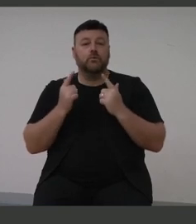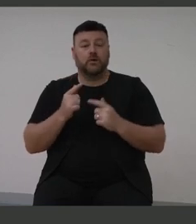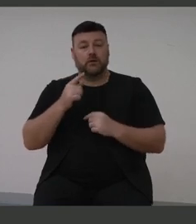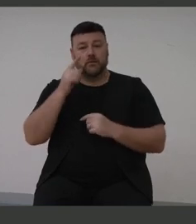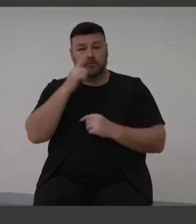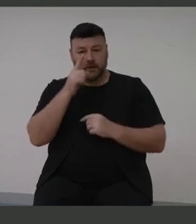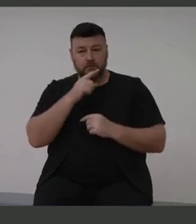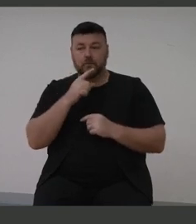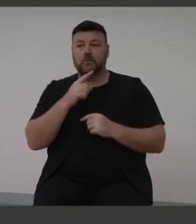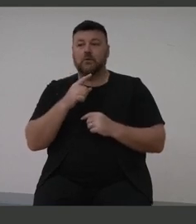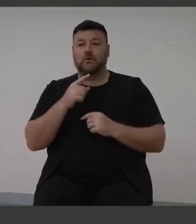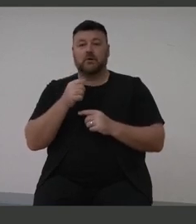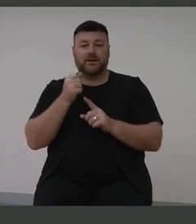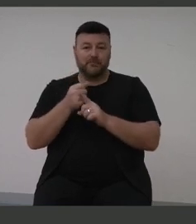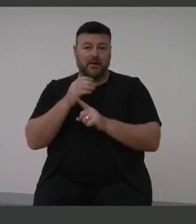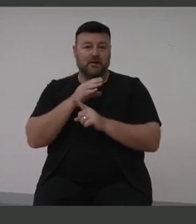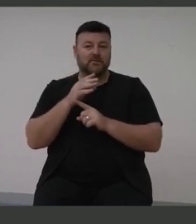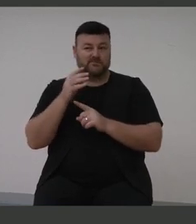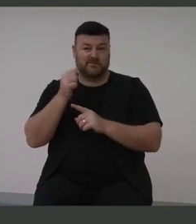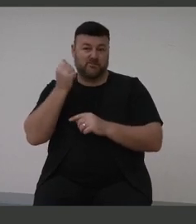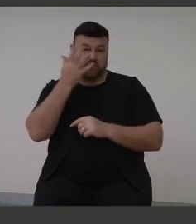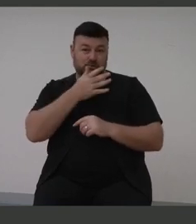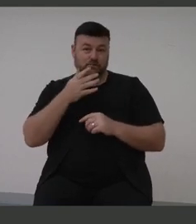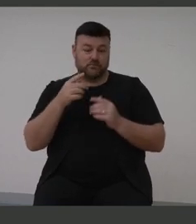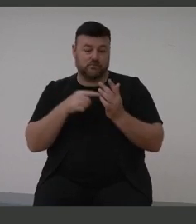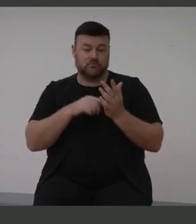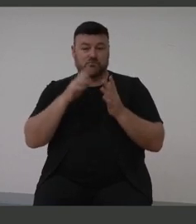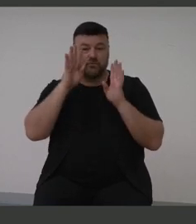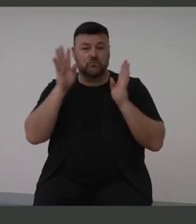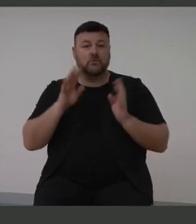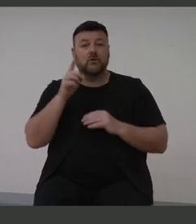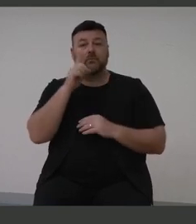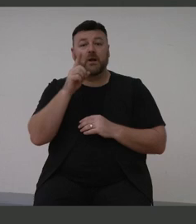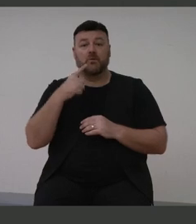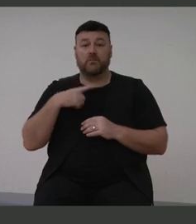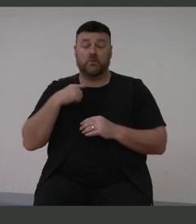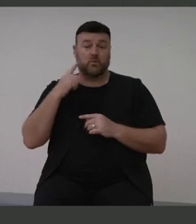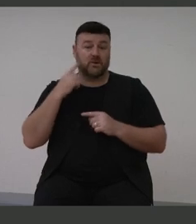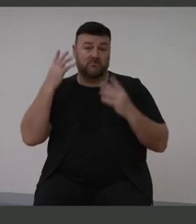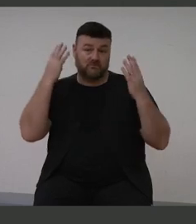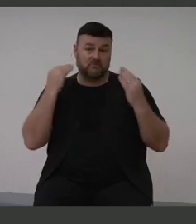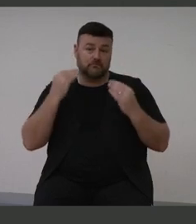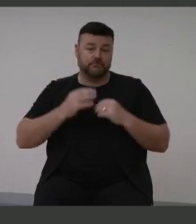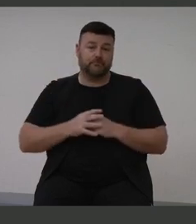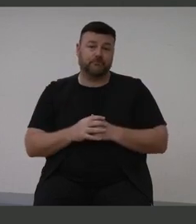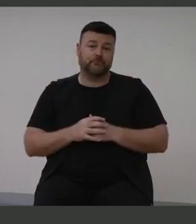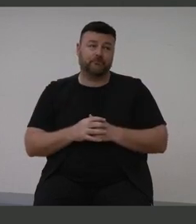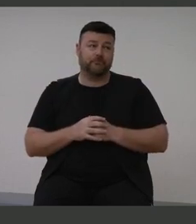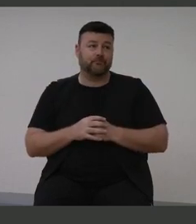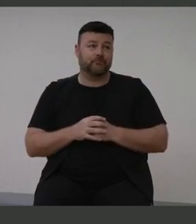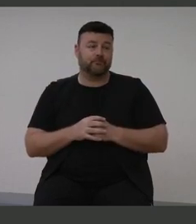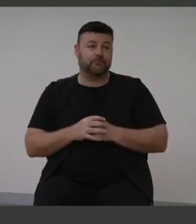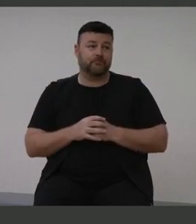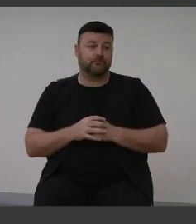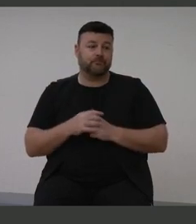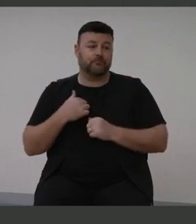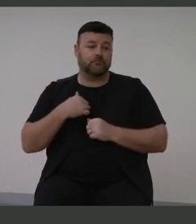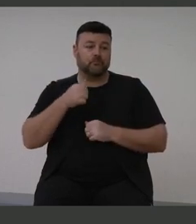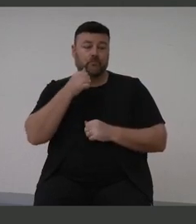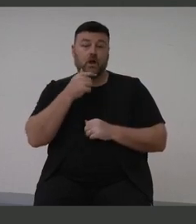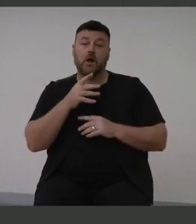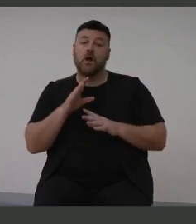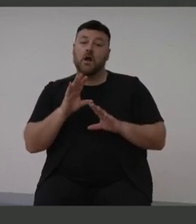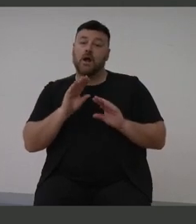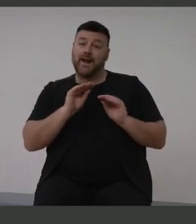of Aboriginal and Torres Strait Islander people, and particularly because of hearing issues. We know that in education terms